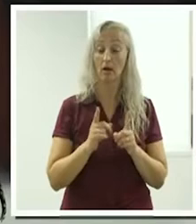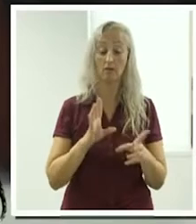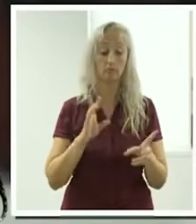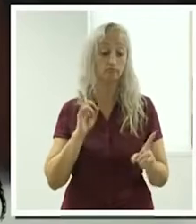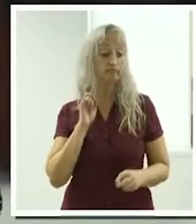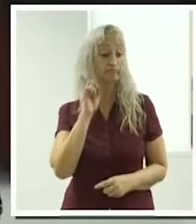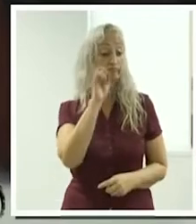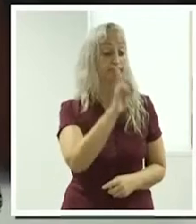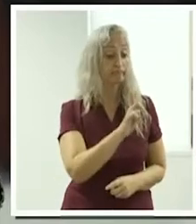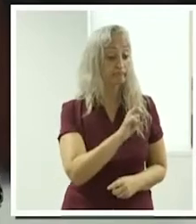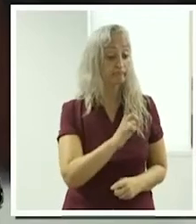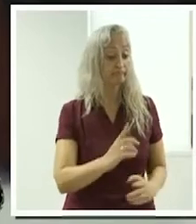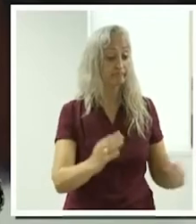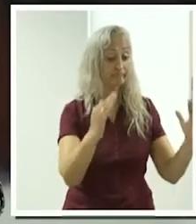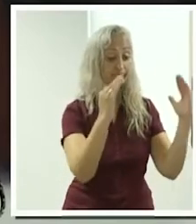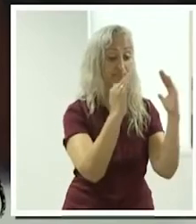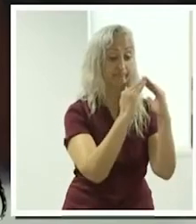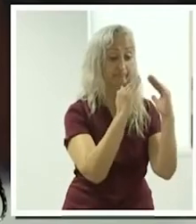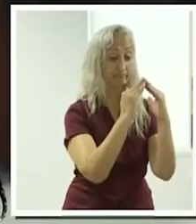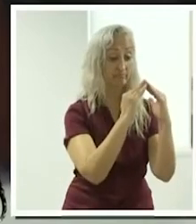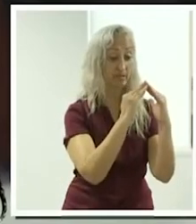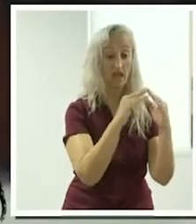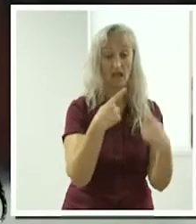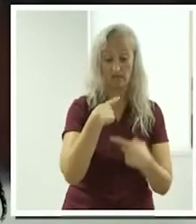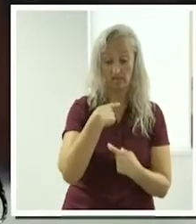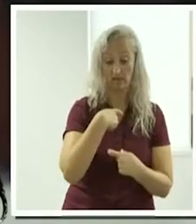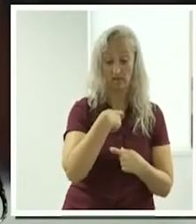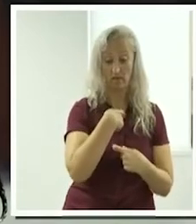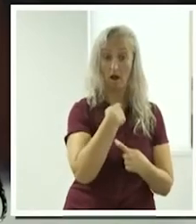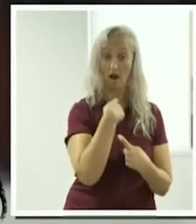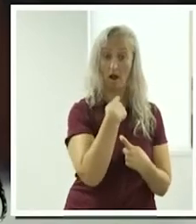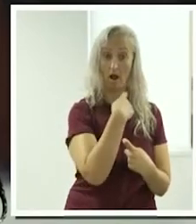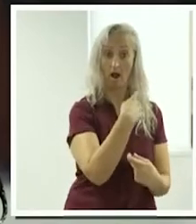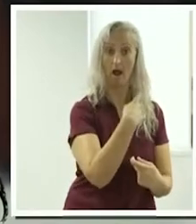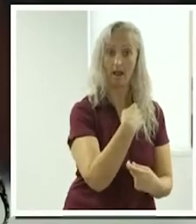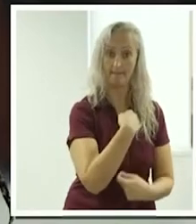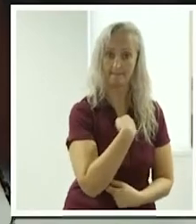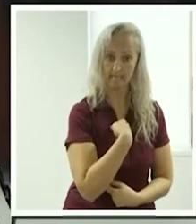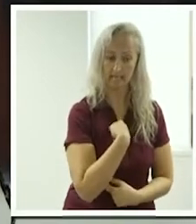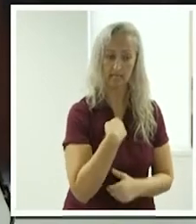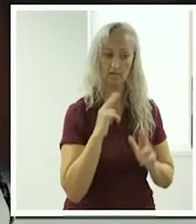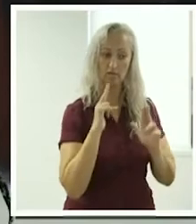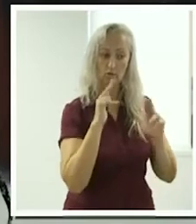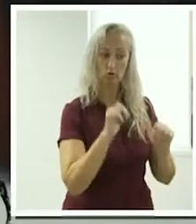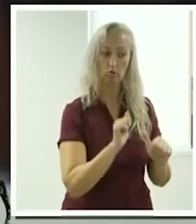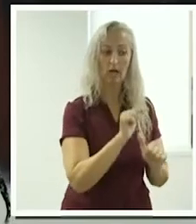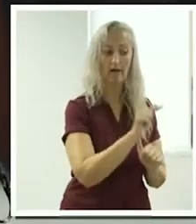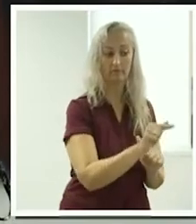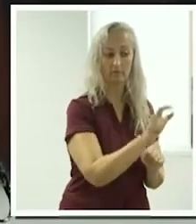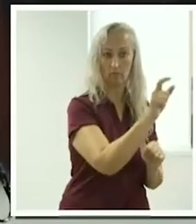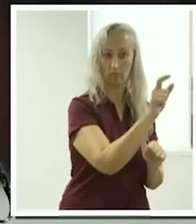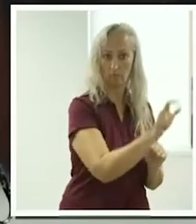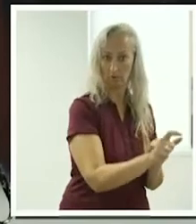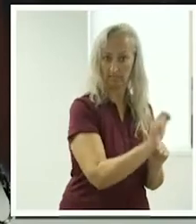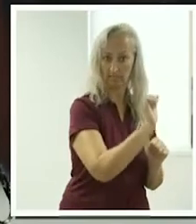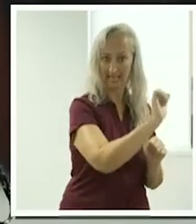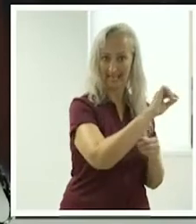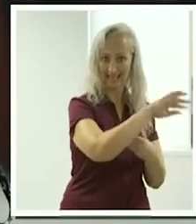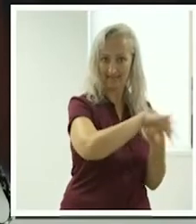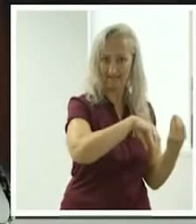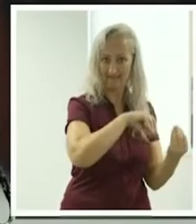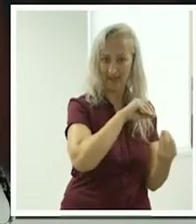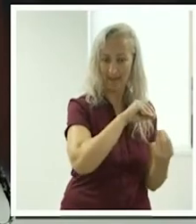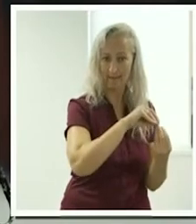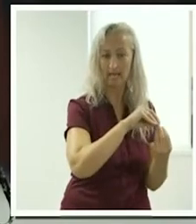household and they've hired you to look after their loved ones but slowly